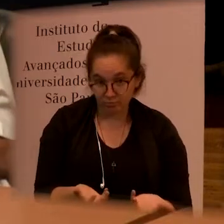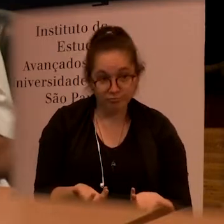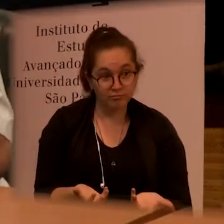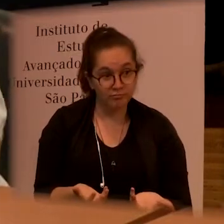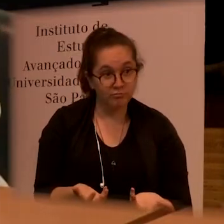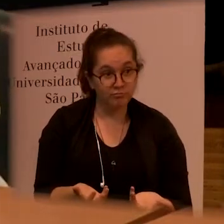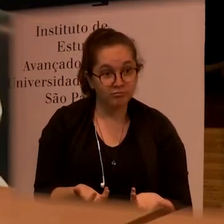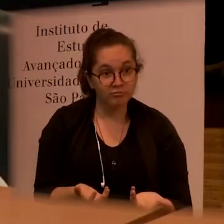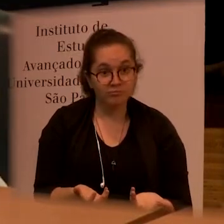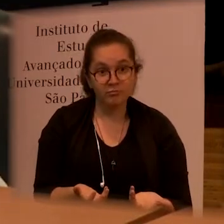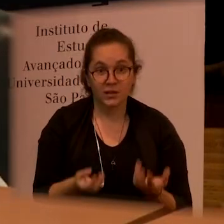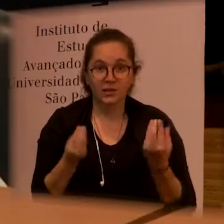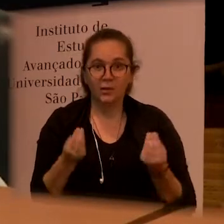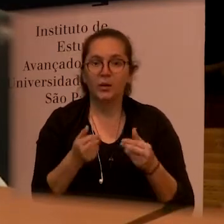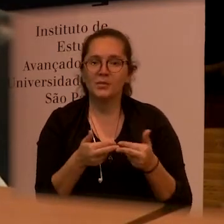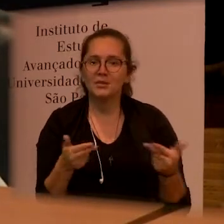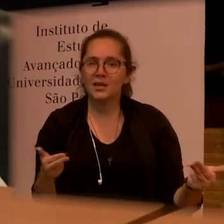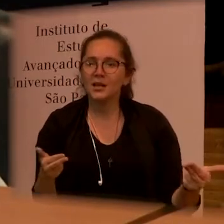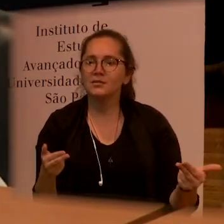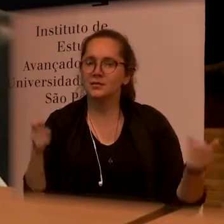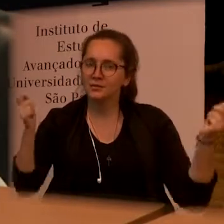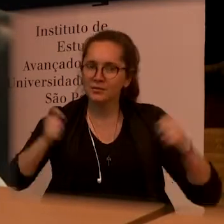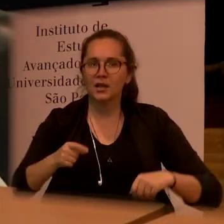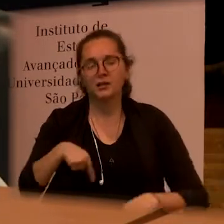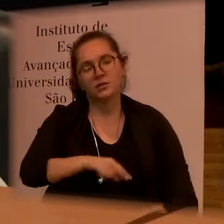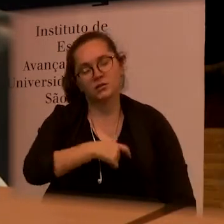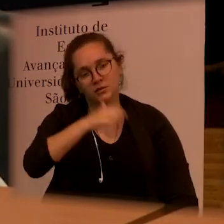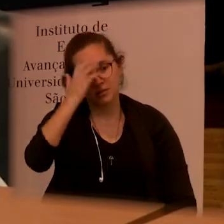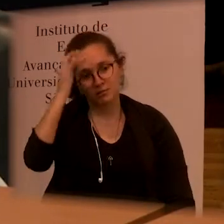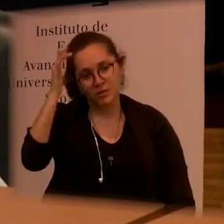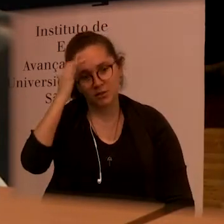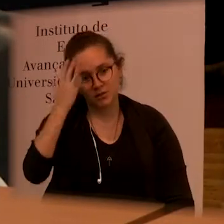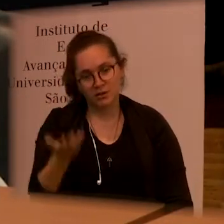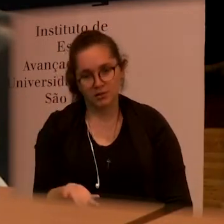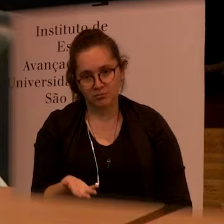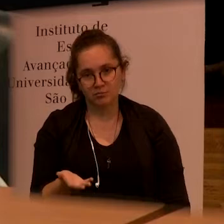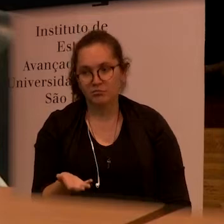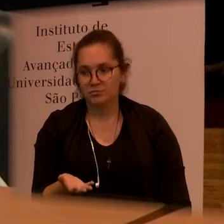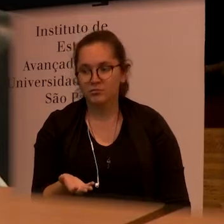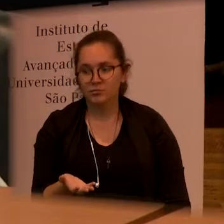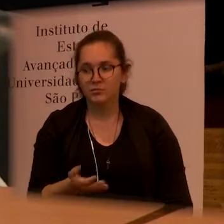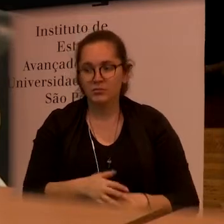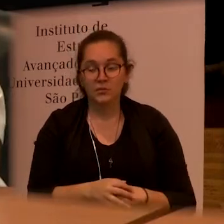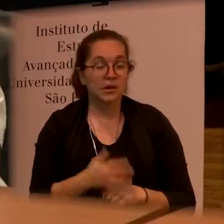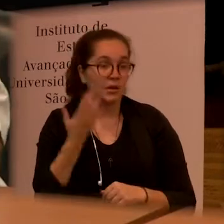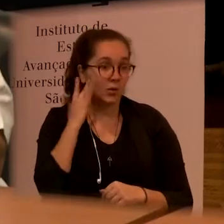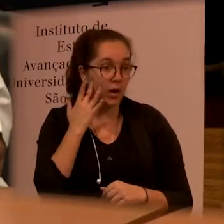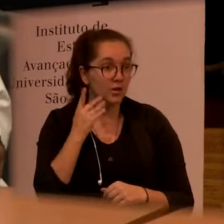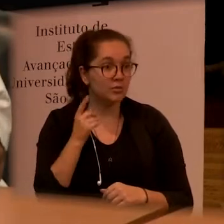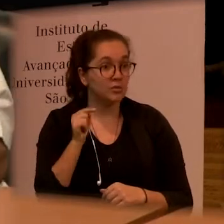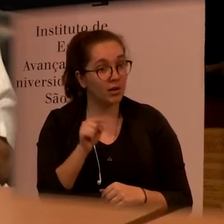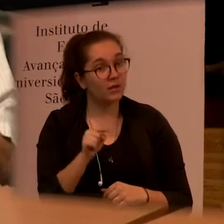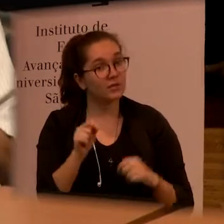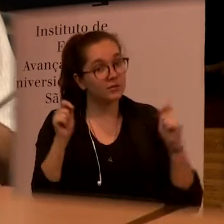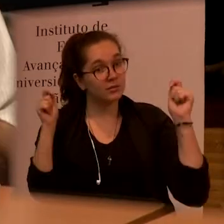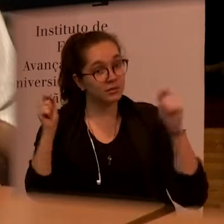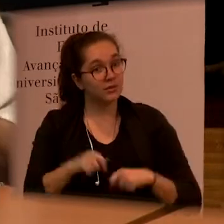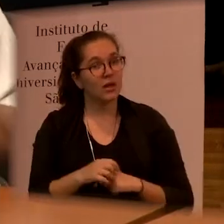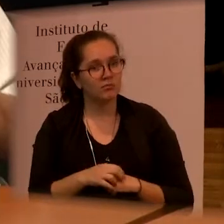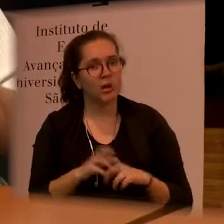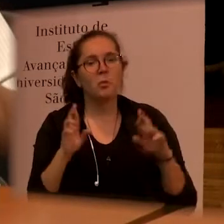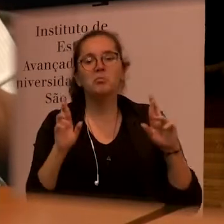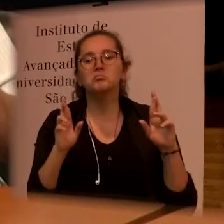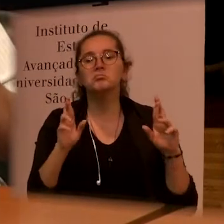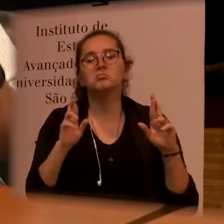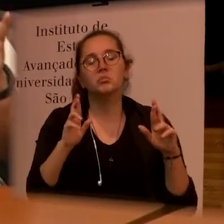a network with screening so there are many things that we can imagine and I think this conference